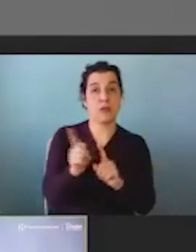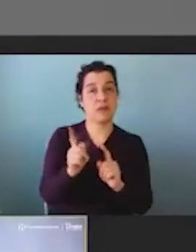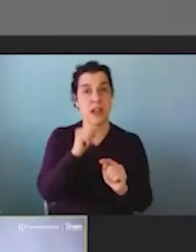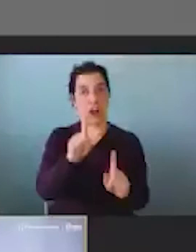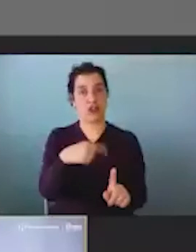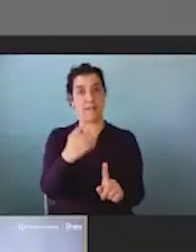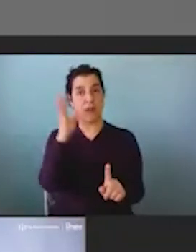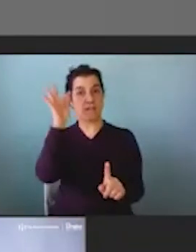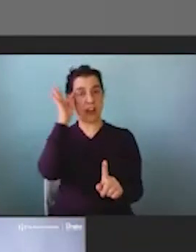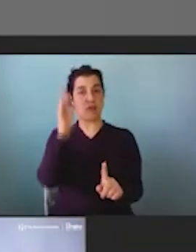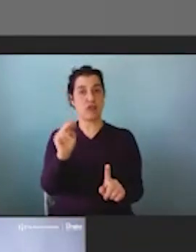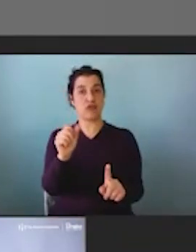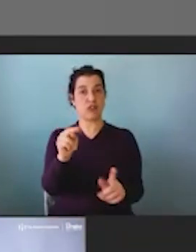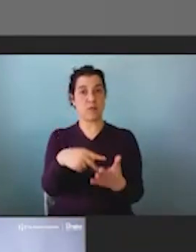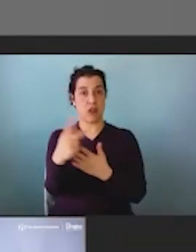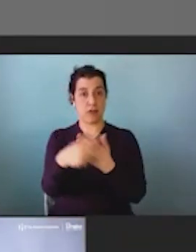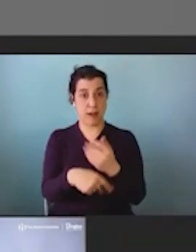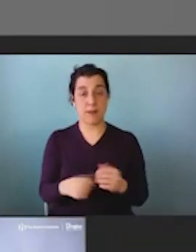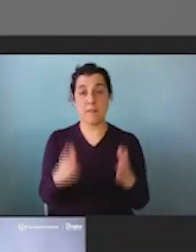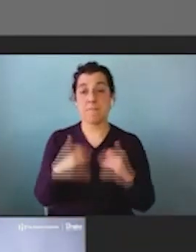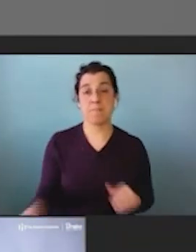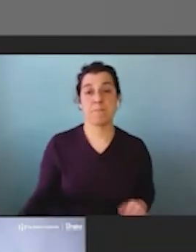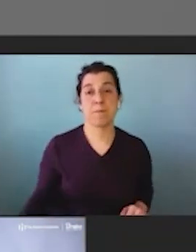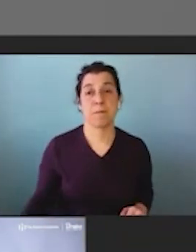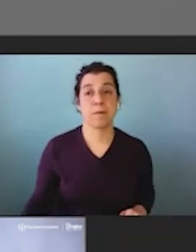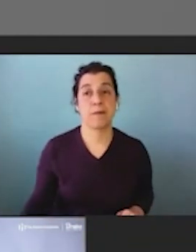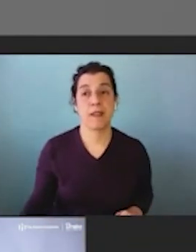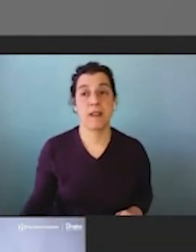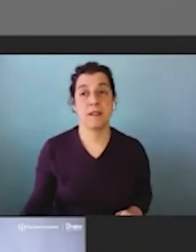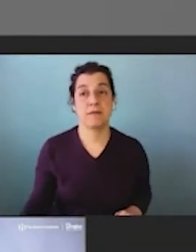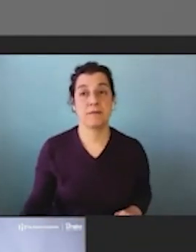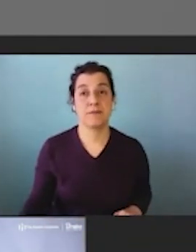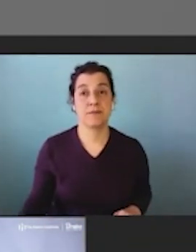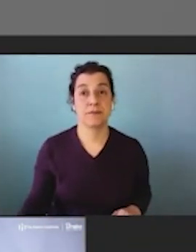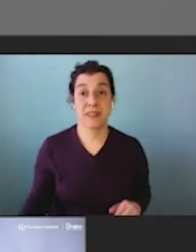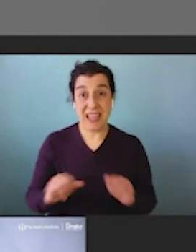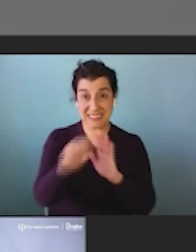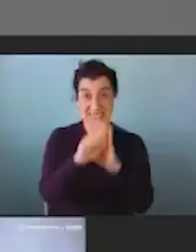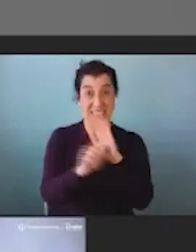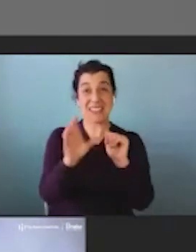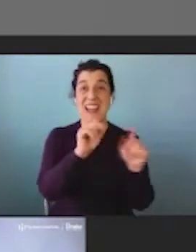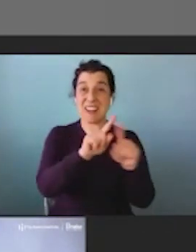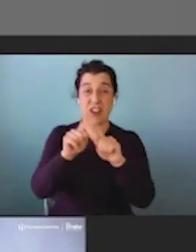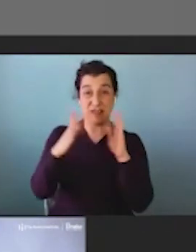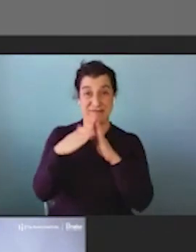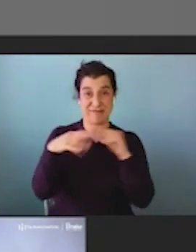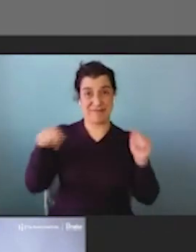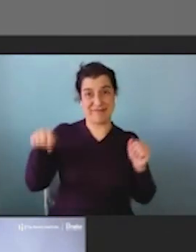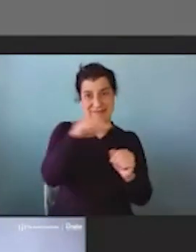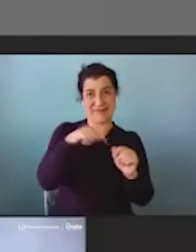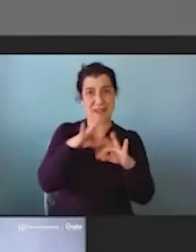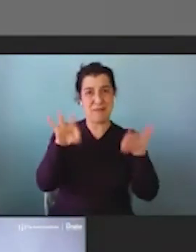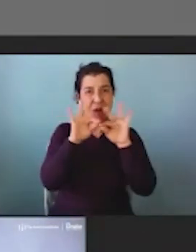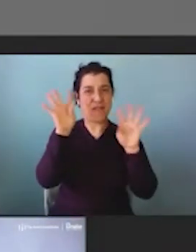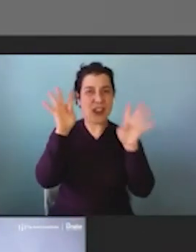programs. Yeah. So states and municipalities are, you know, essential crucibles for innovation. And so a lot of